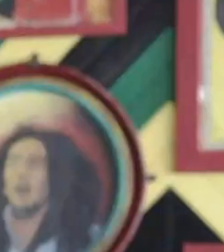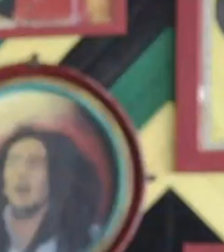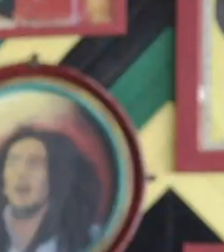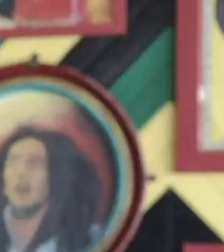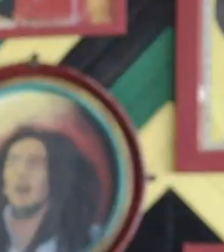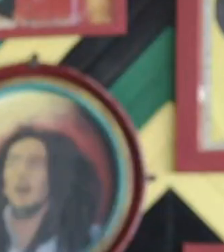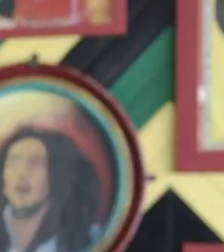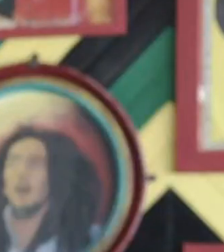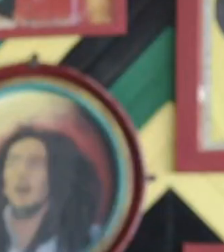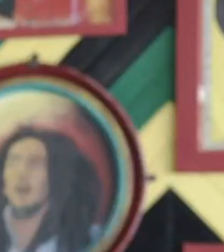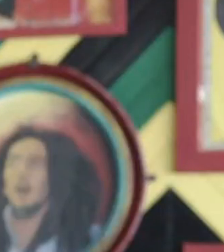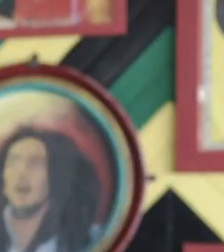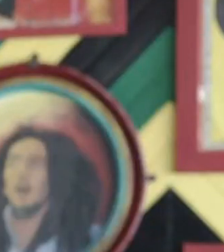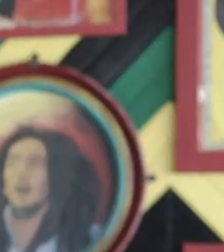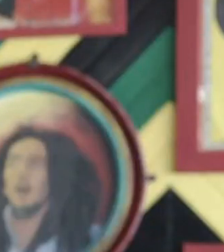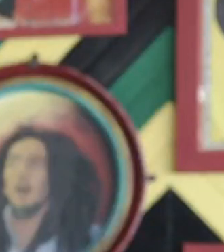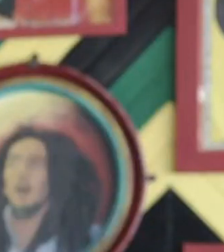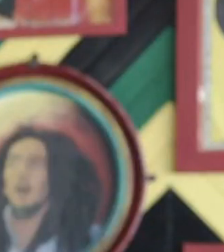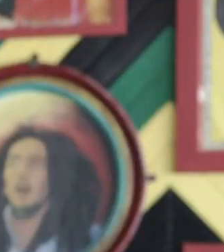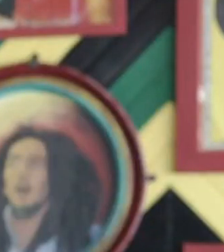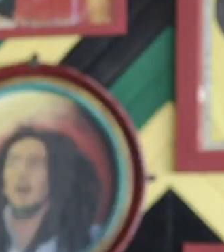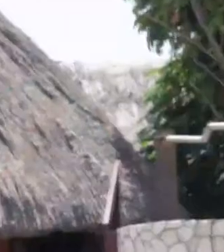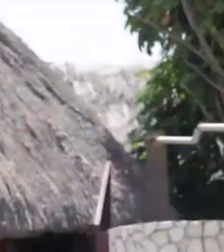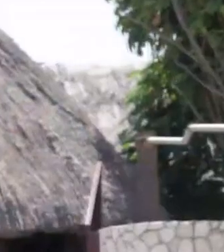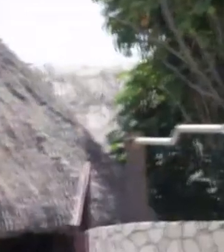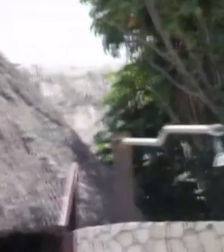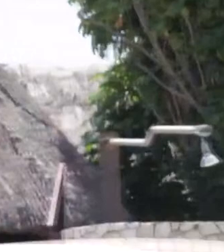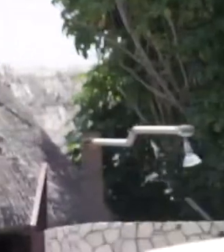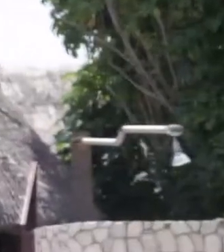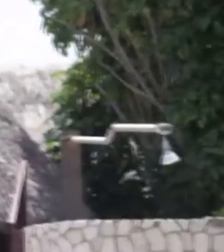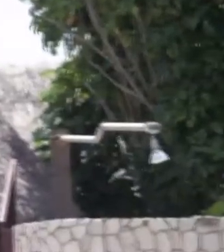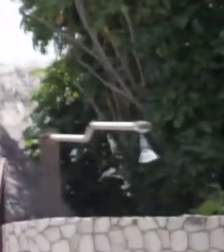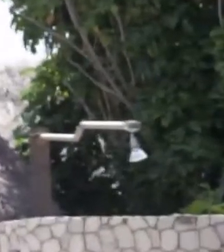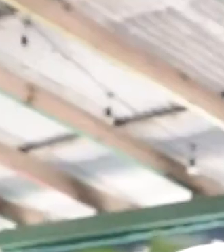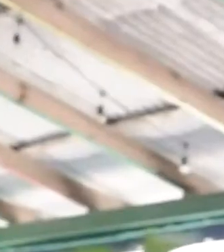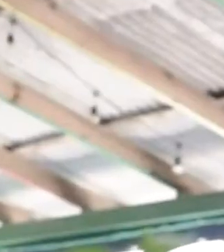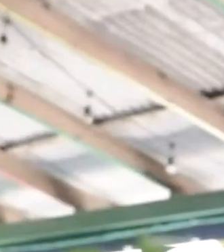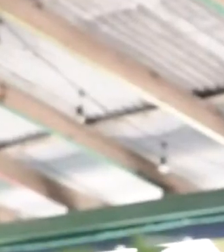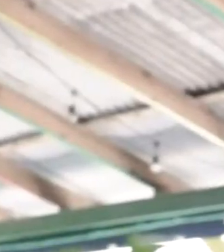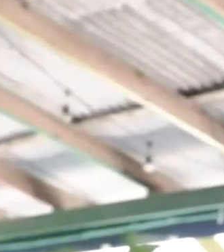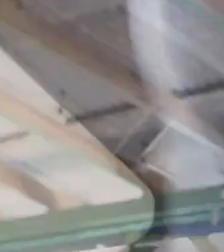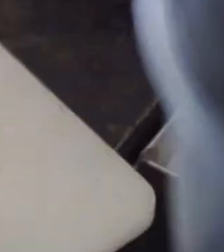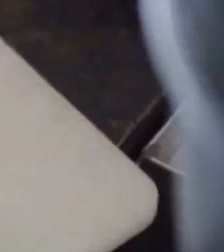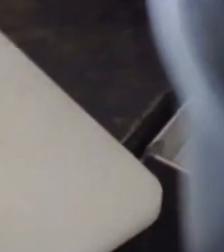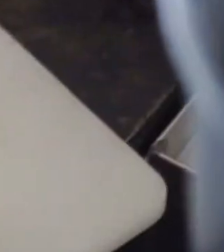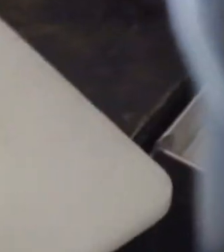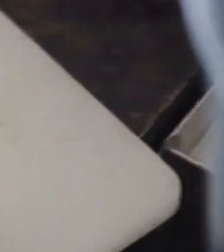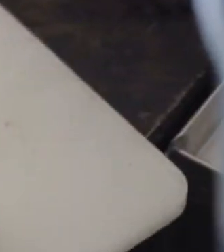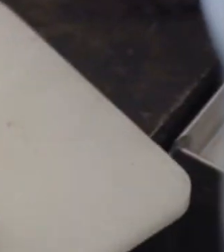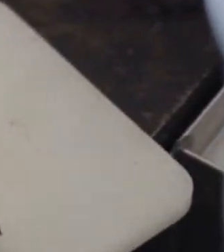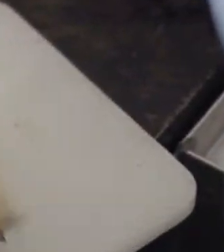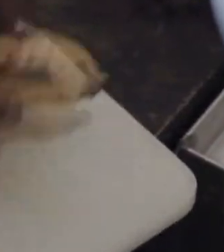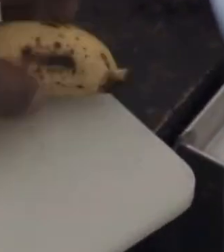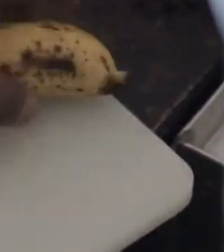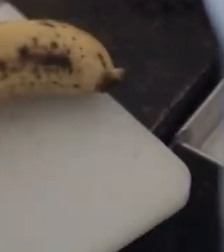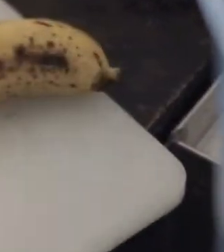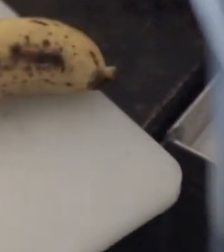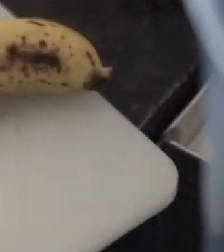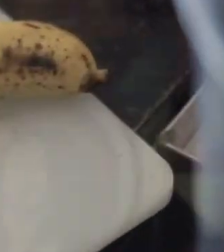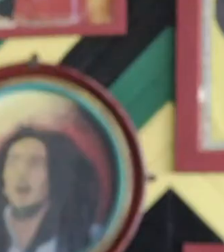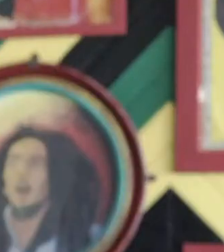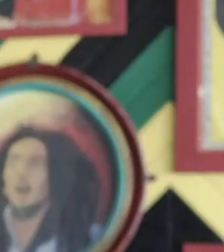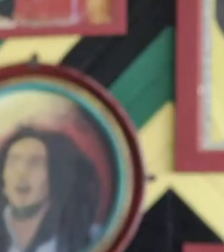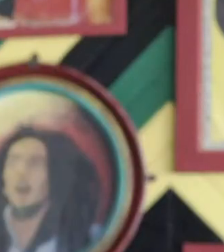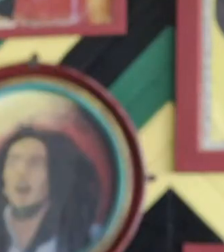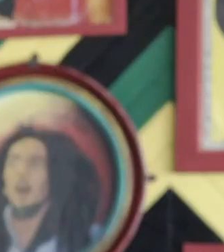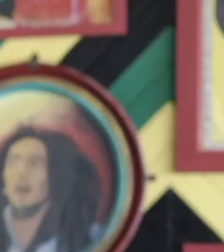I'm the bar supervisor here at the Rockhouse Hotel and Pushkai Rum Bar. To be a culinary cocktail artist means that I would be using culinary technique